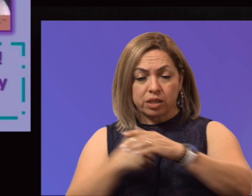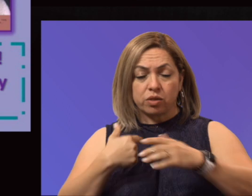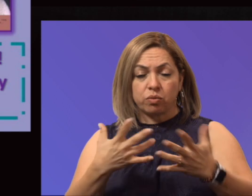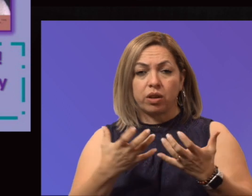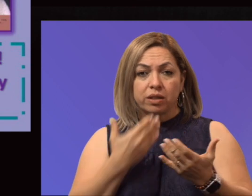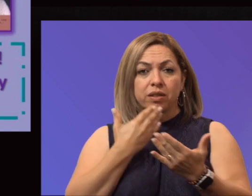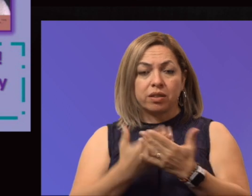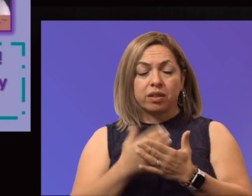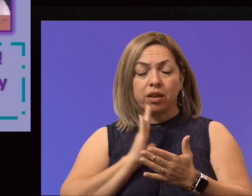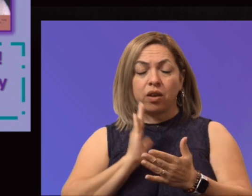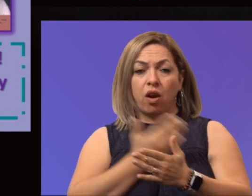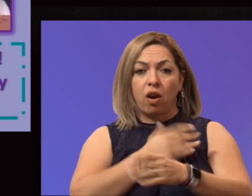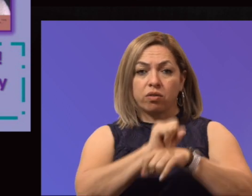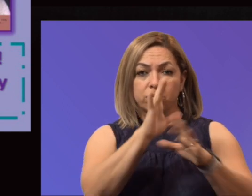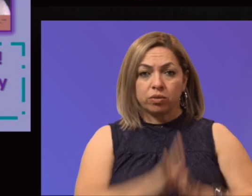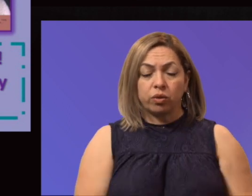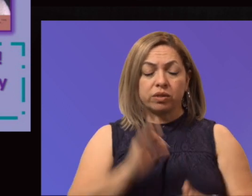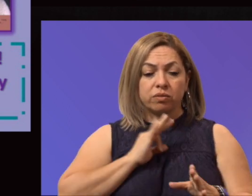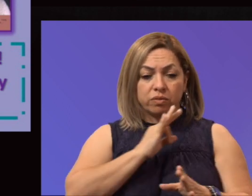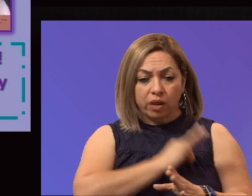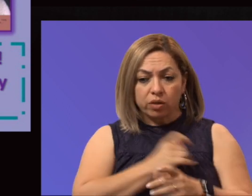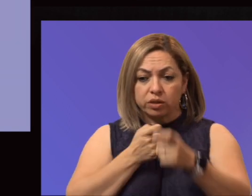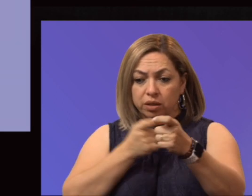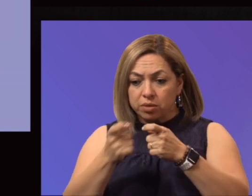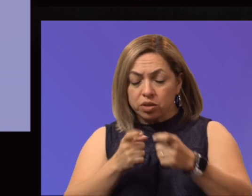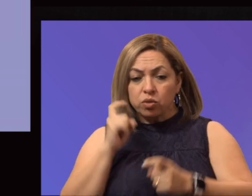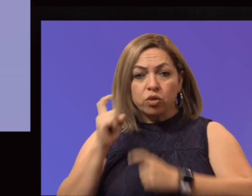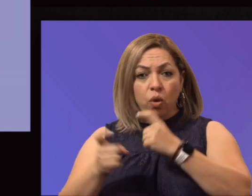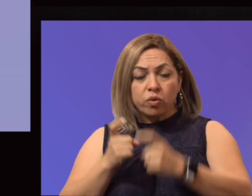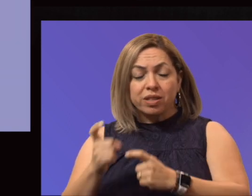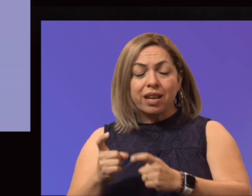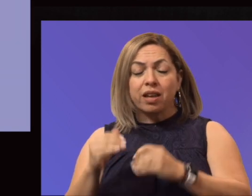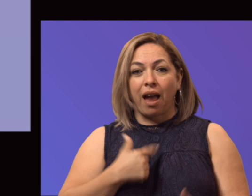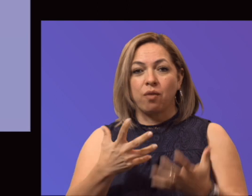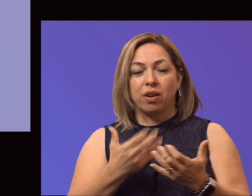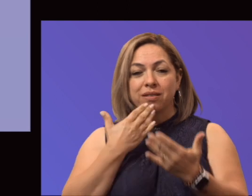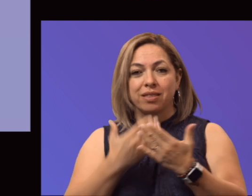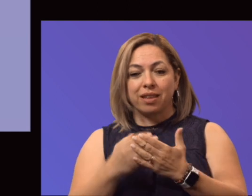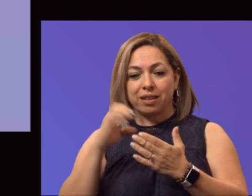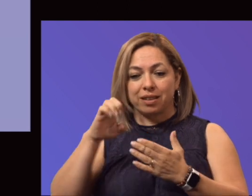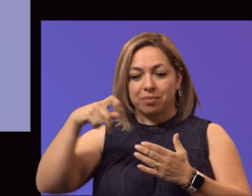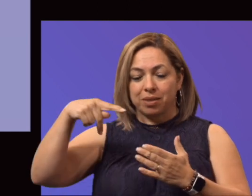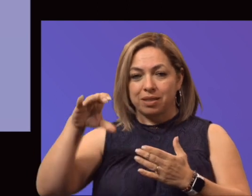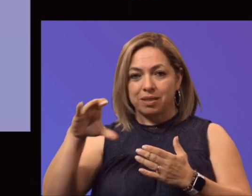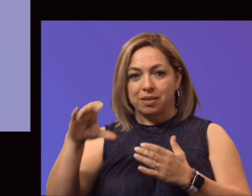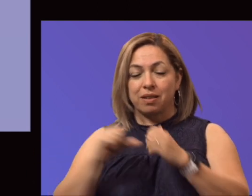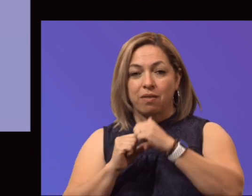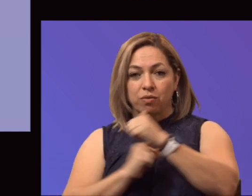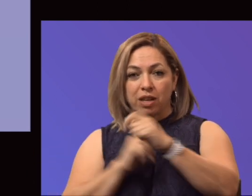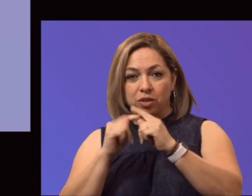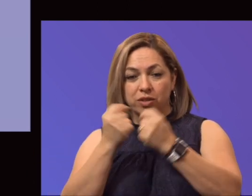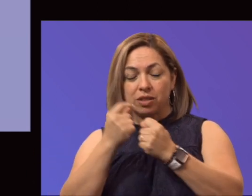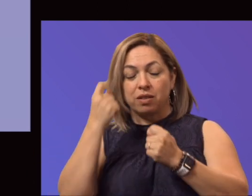$30,000 to help support our students. I want to thank the El Paso Community College Foundation team for all the work that they have done.